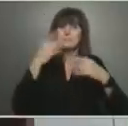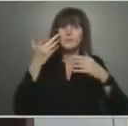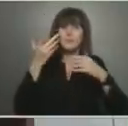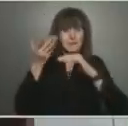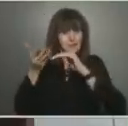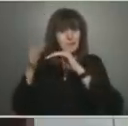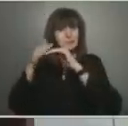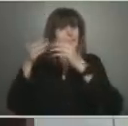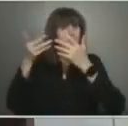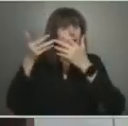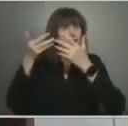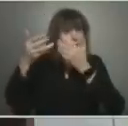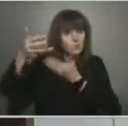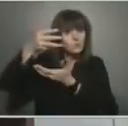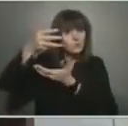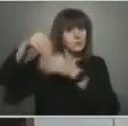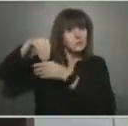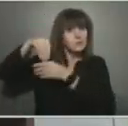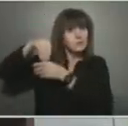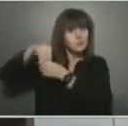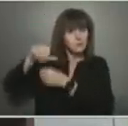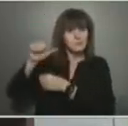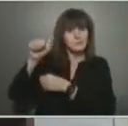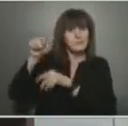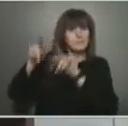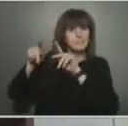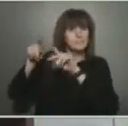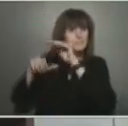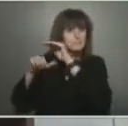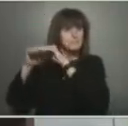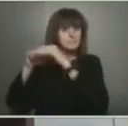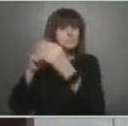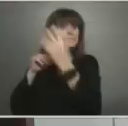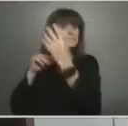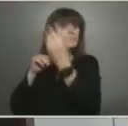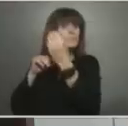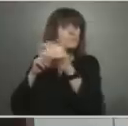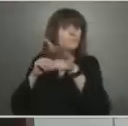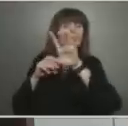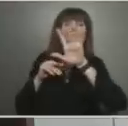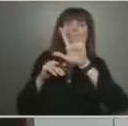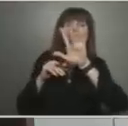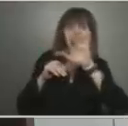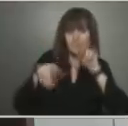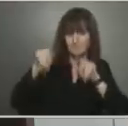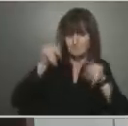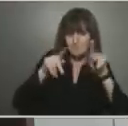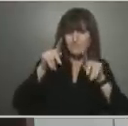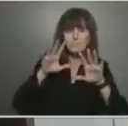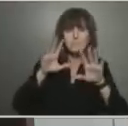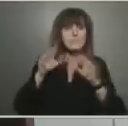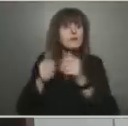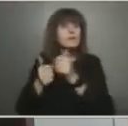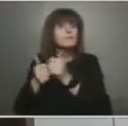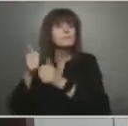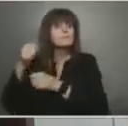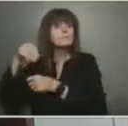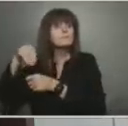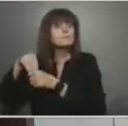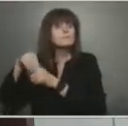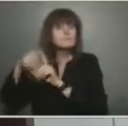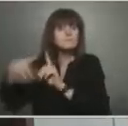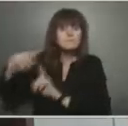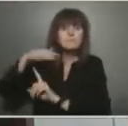2021 25 people outdoors, allow 50% capacity for most indoor public settings, such as restaurants, casinos,